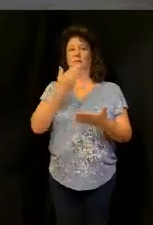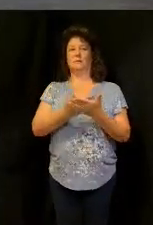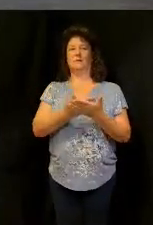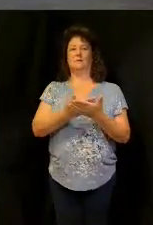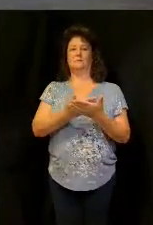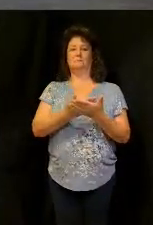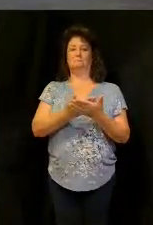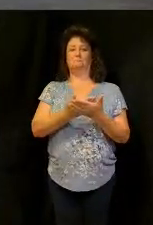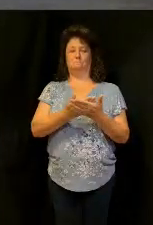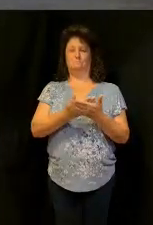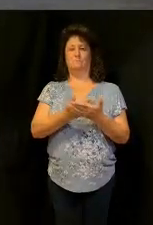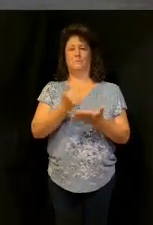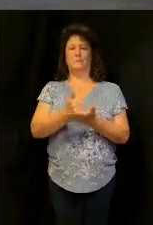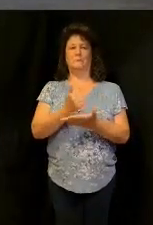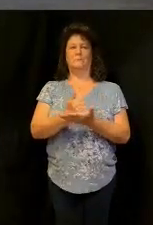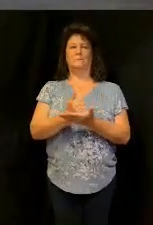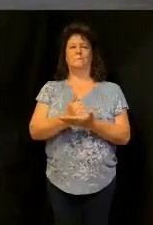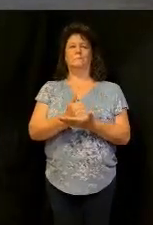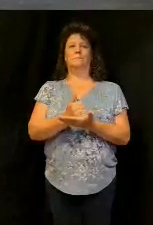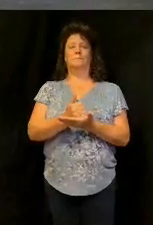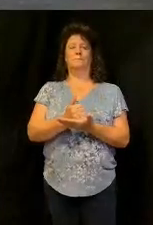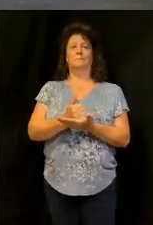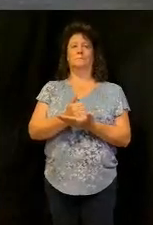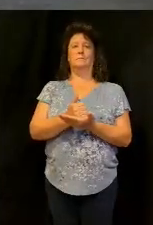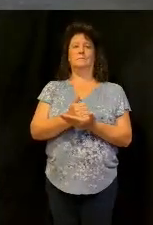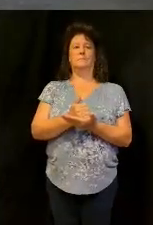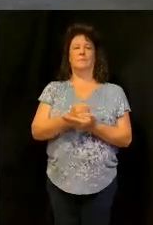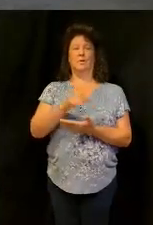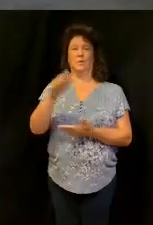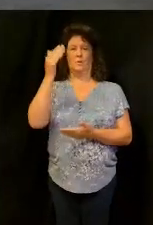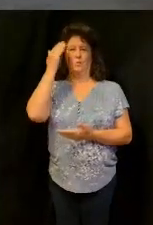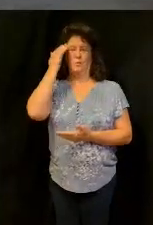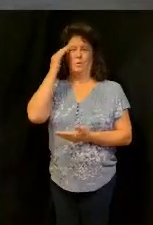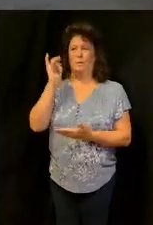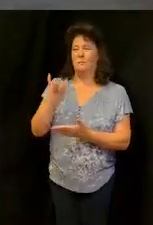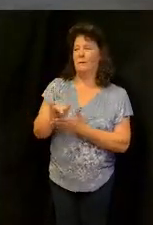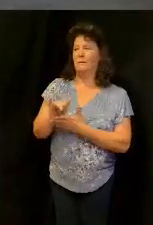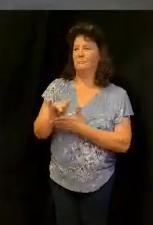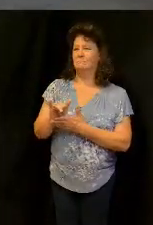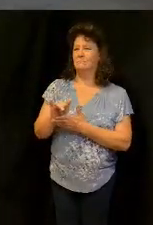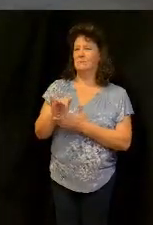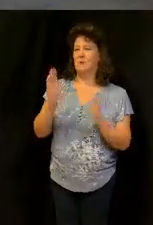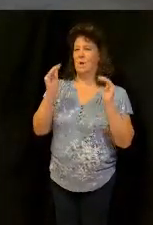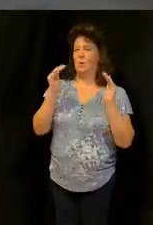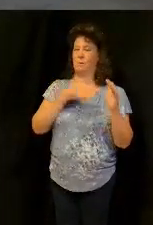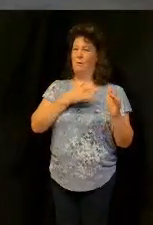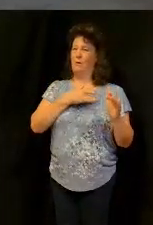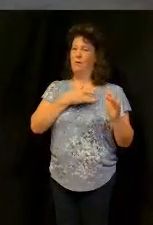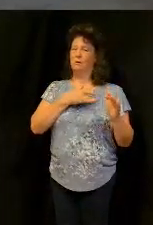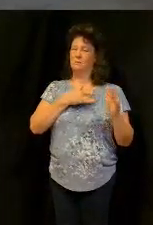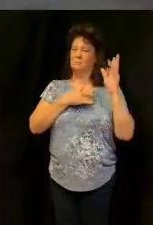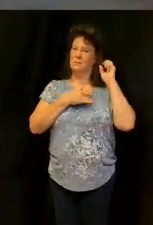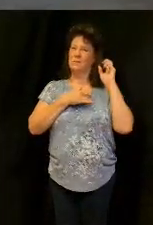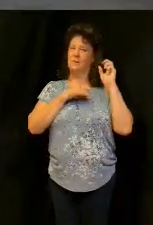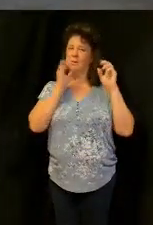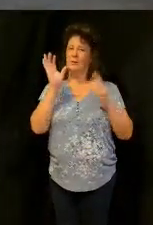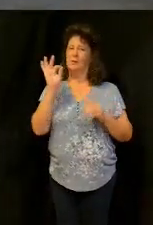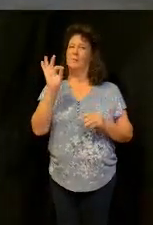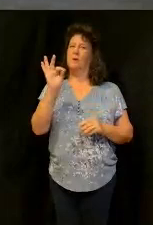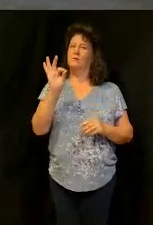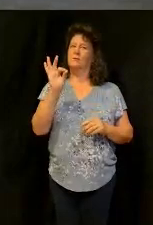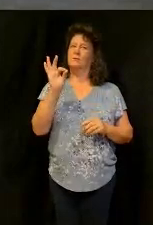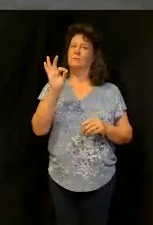god's good and i want you to realize that man i hope you hear my heart not preaching this message